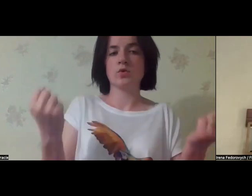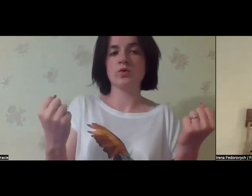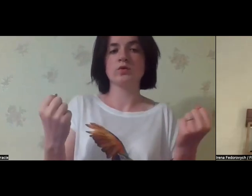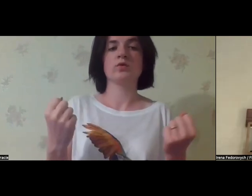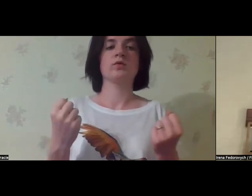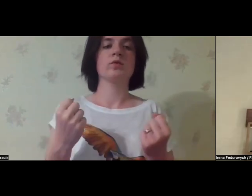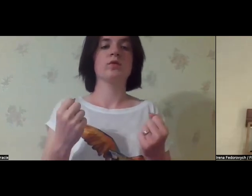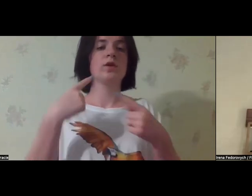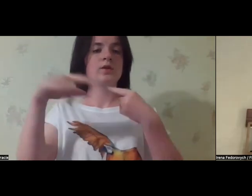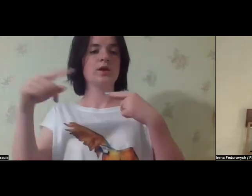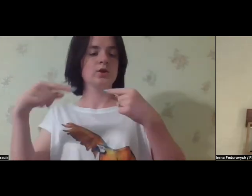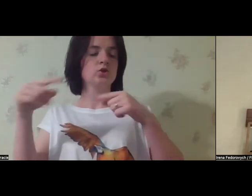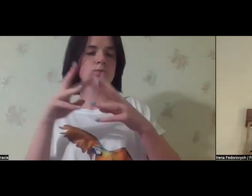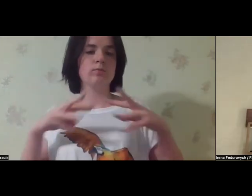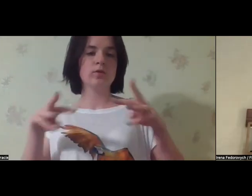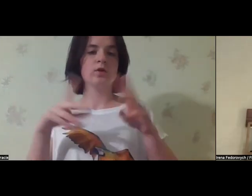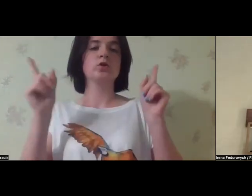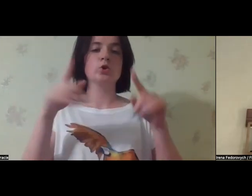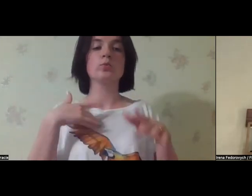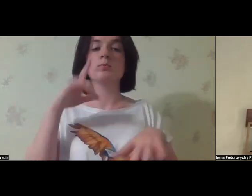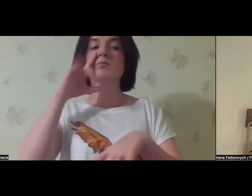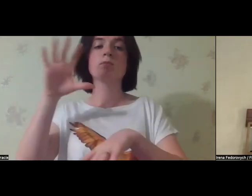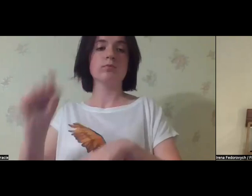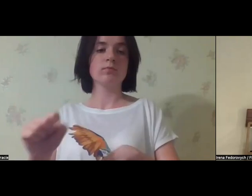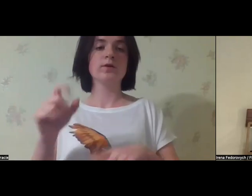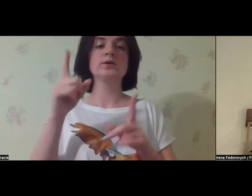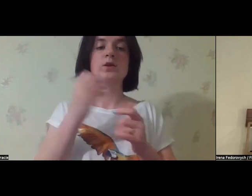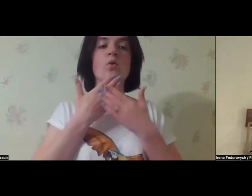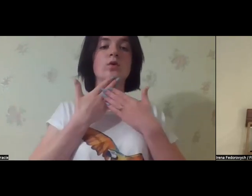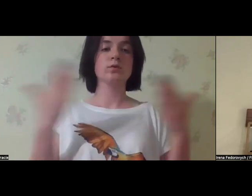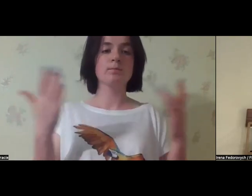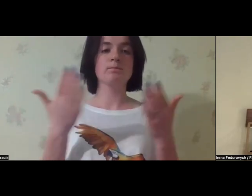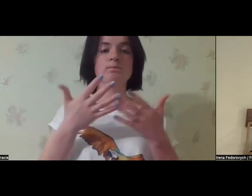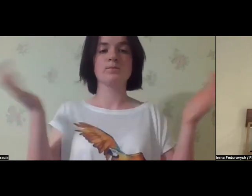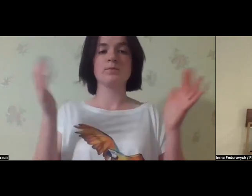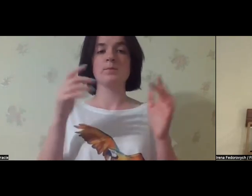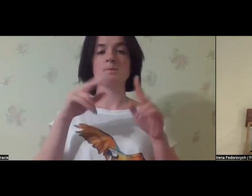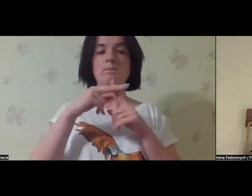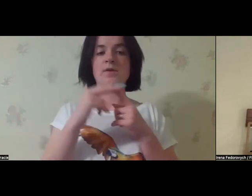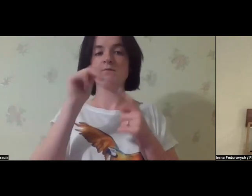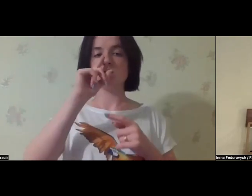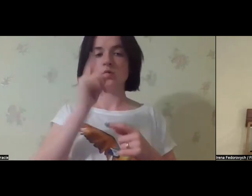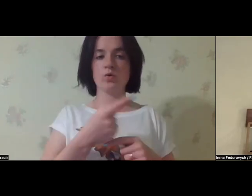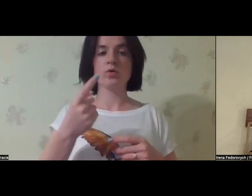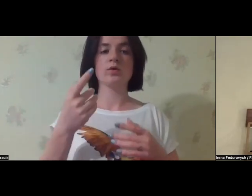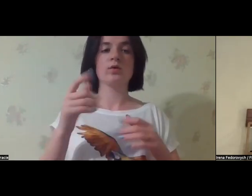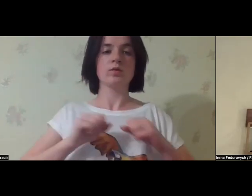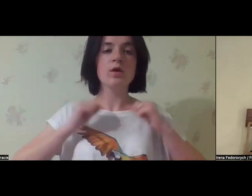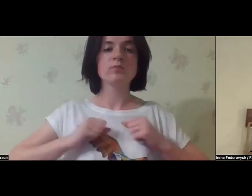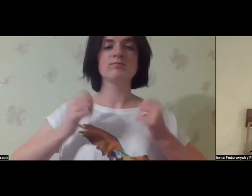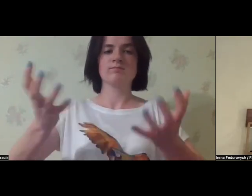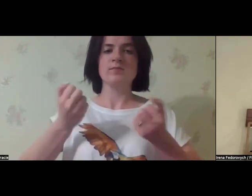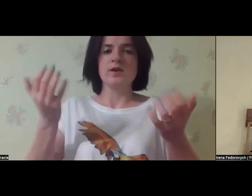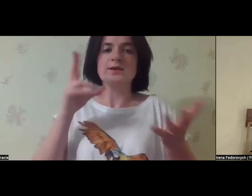the Ministry of Health Care and other ministries should be doing that. what we have noticed over the past 18 months,